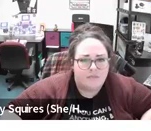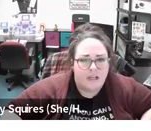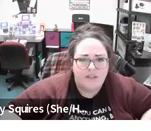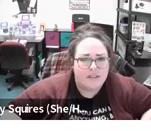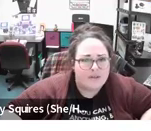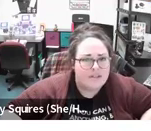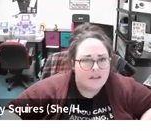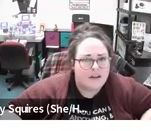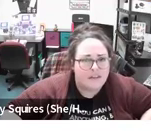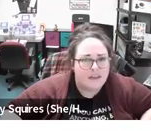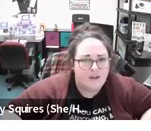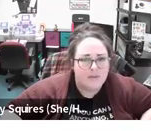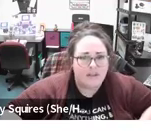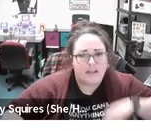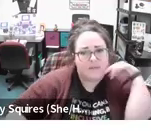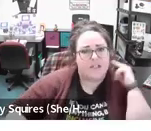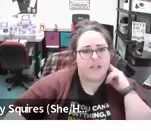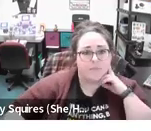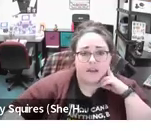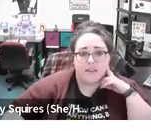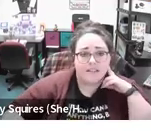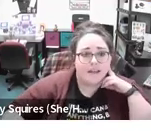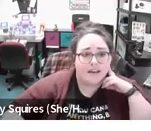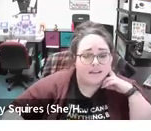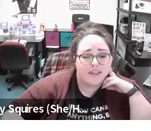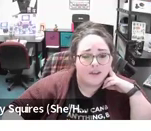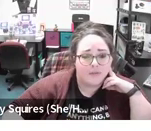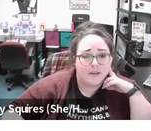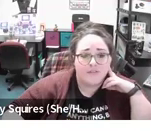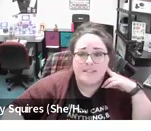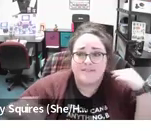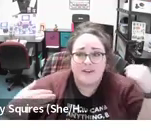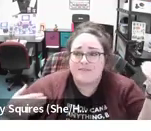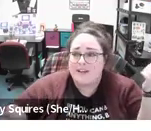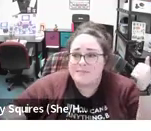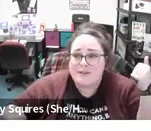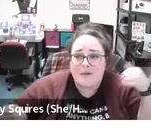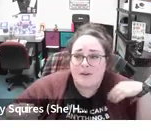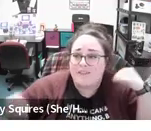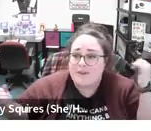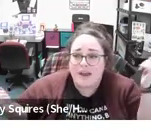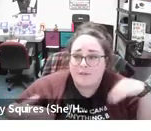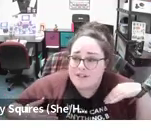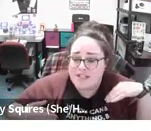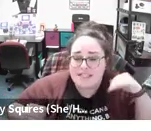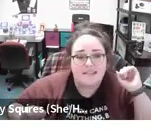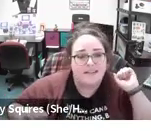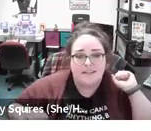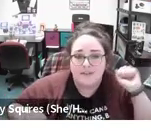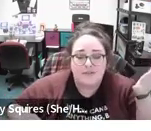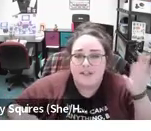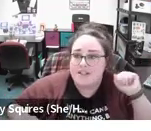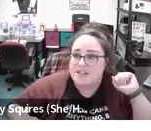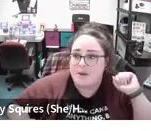And I feel like there was another thing I normally like to mention here, but that's the thing that we love. It's very flexible, and if you have questions,